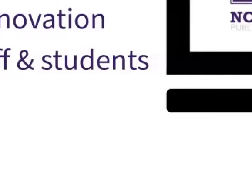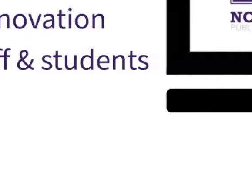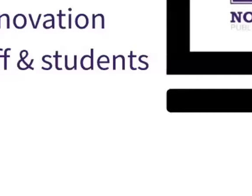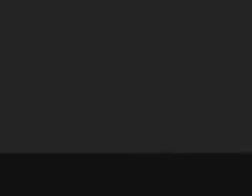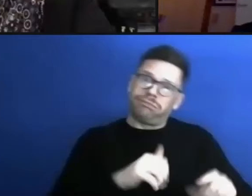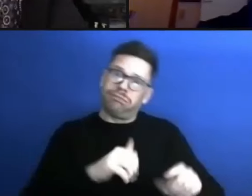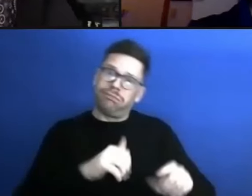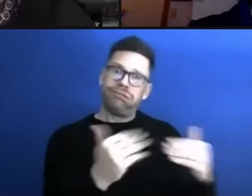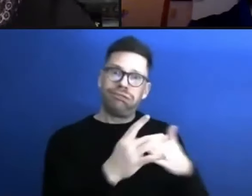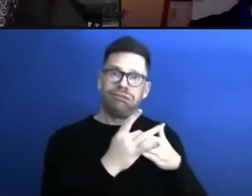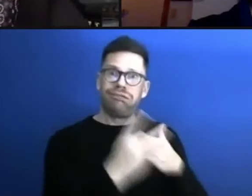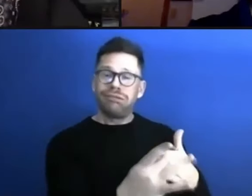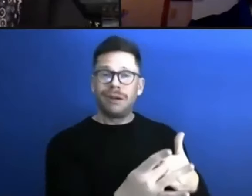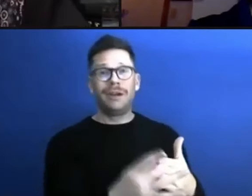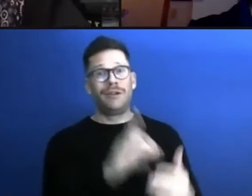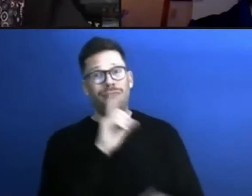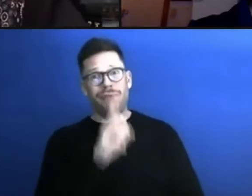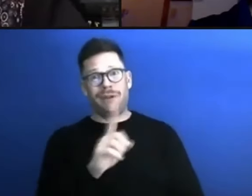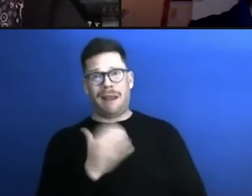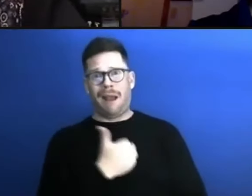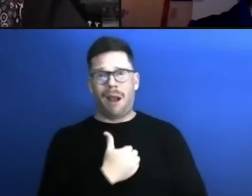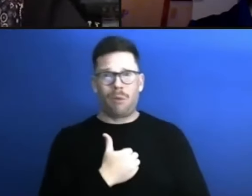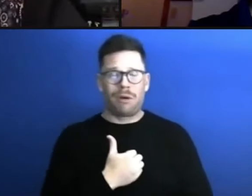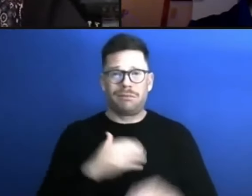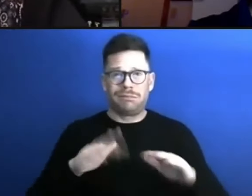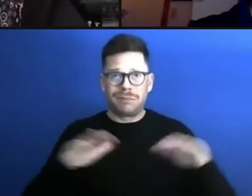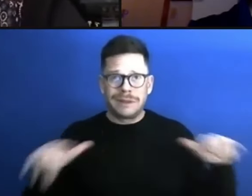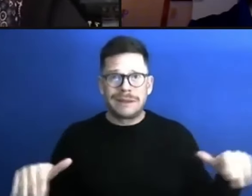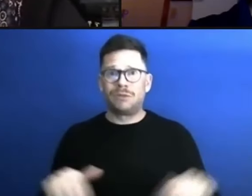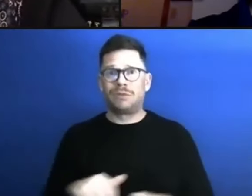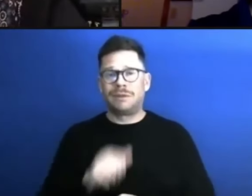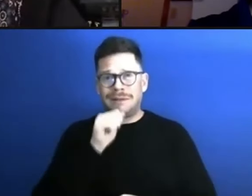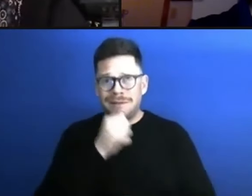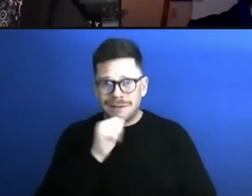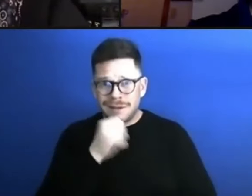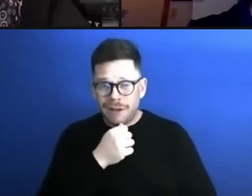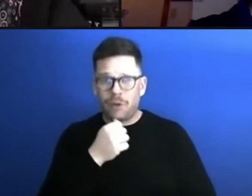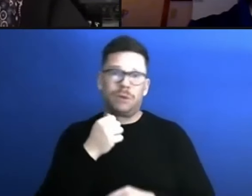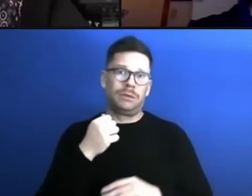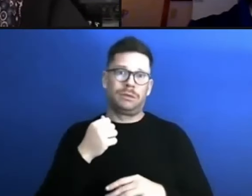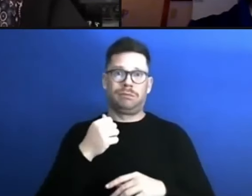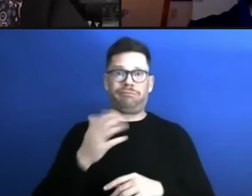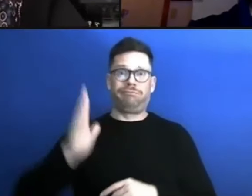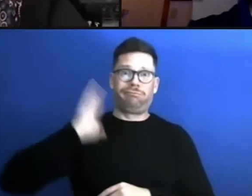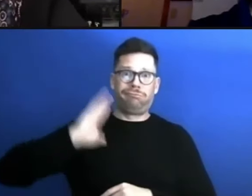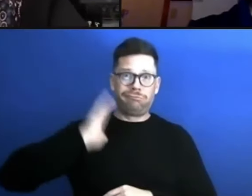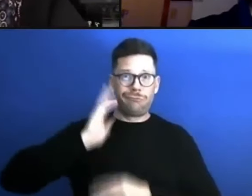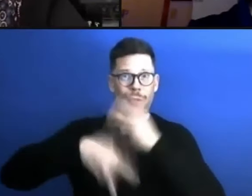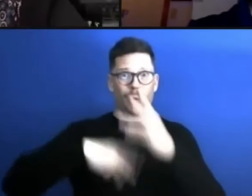world shut down. And I think that's commendable to you, especially where other districts were scrambling, trying to get the technology and the